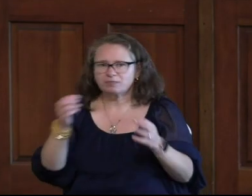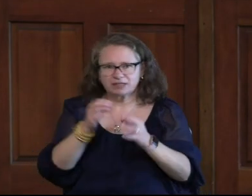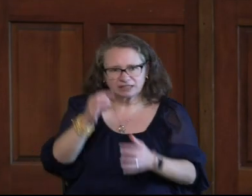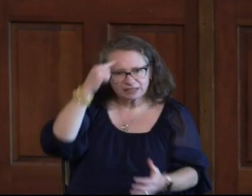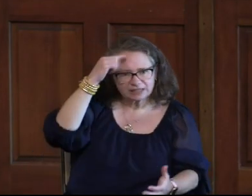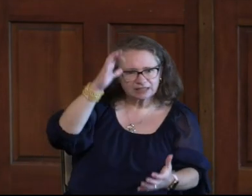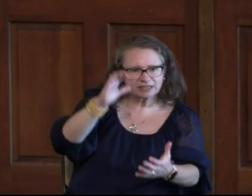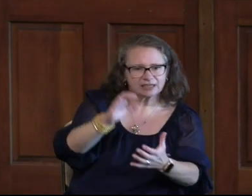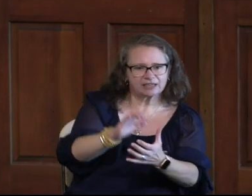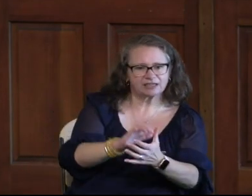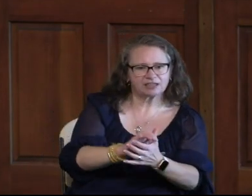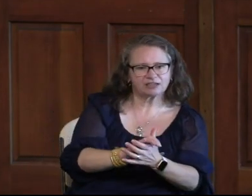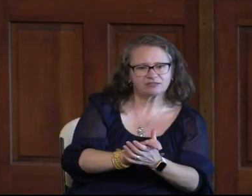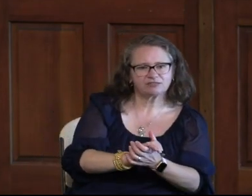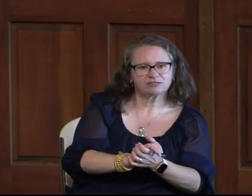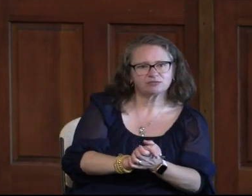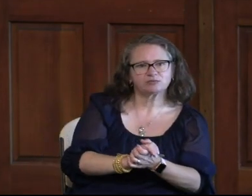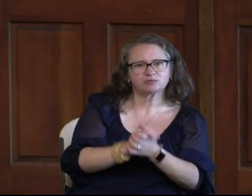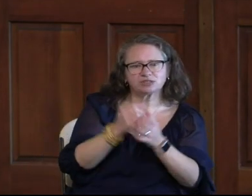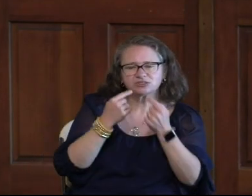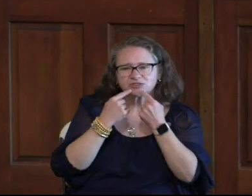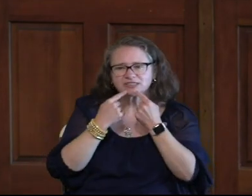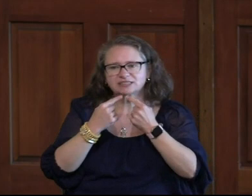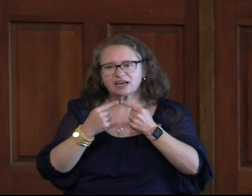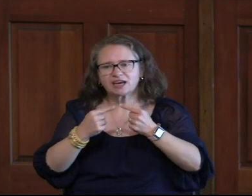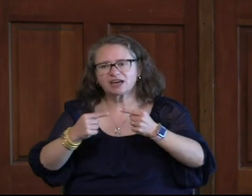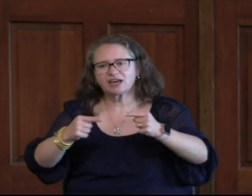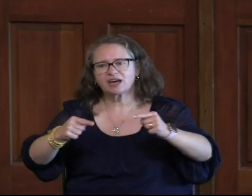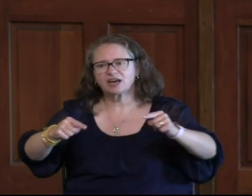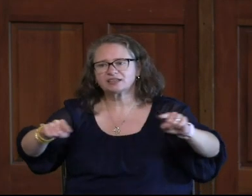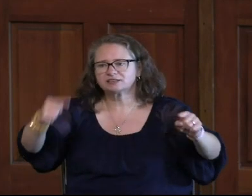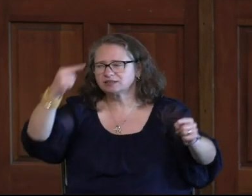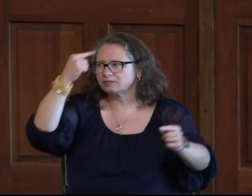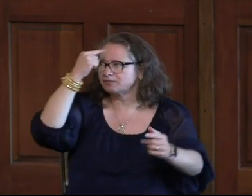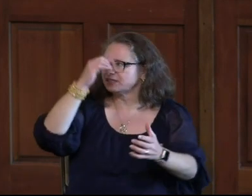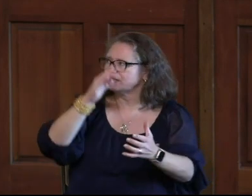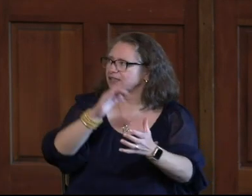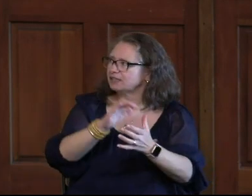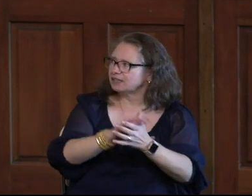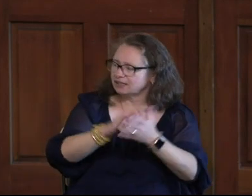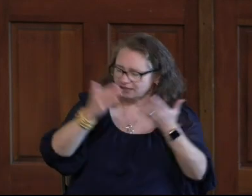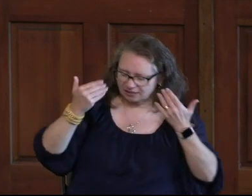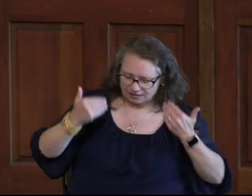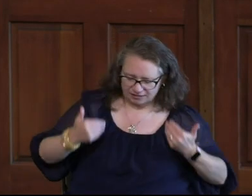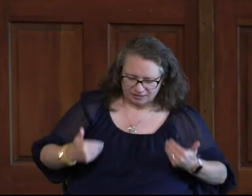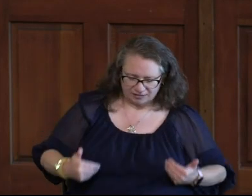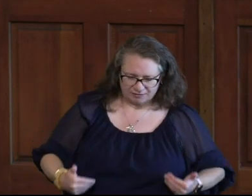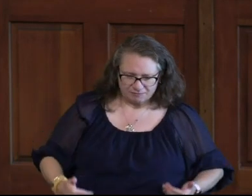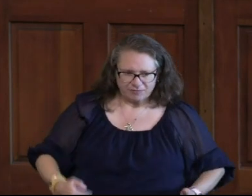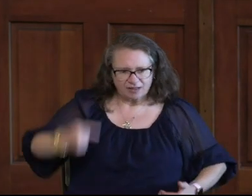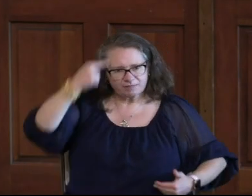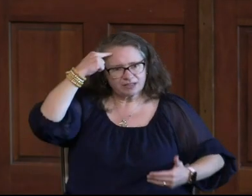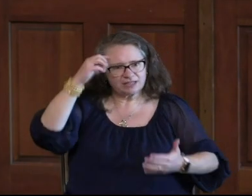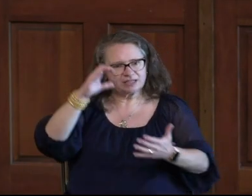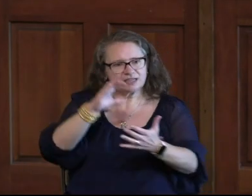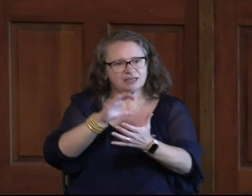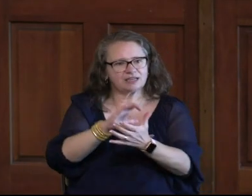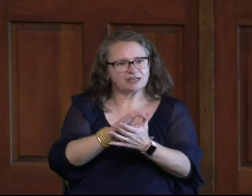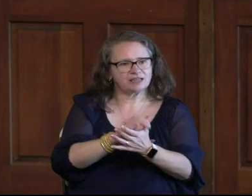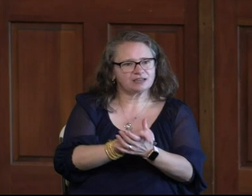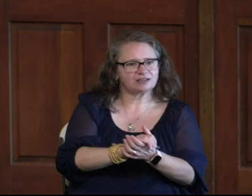I believe what you say of me I